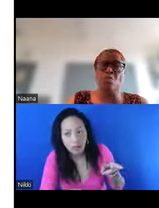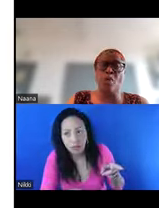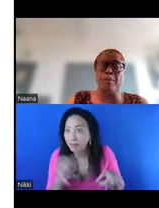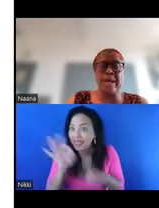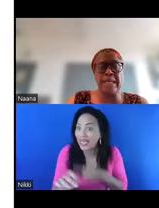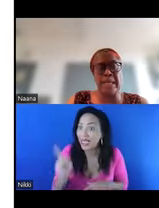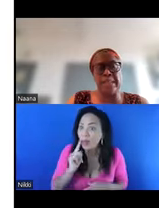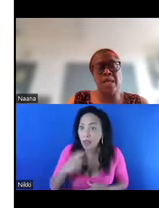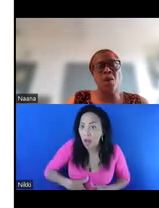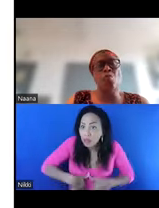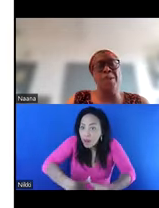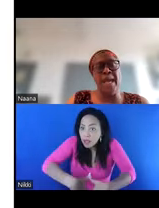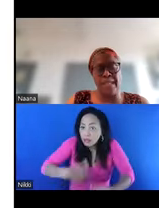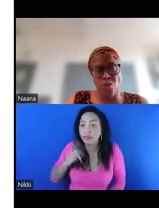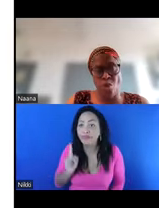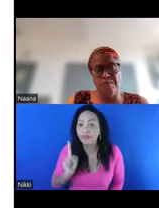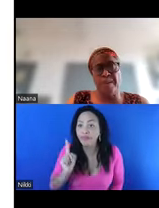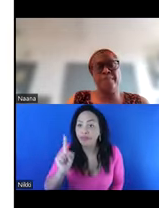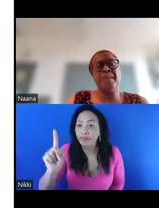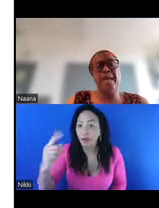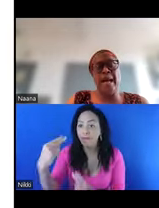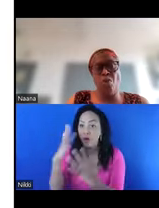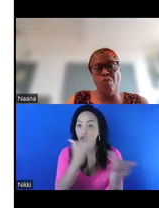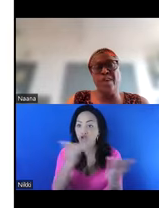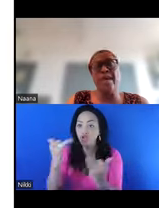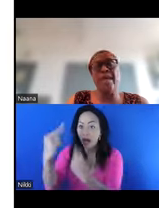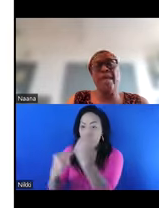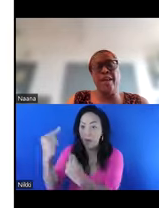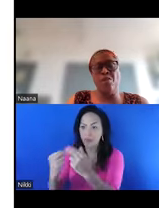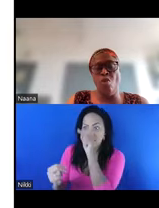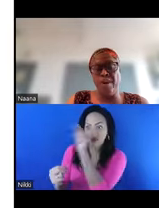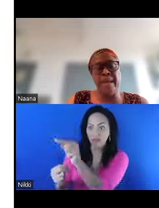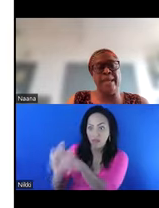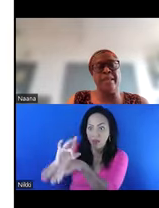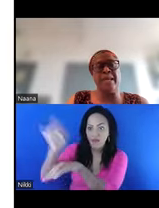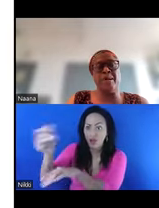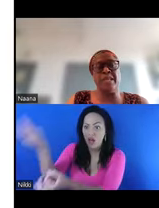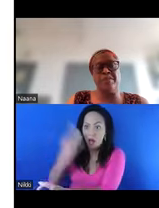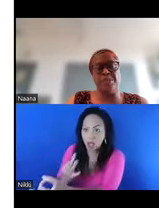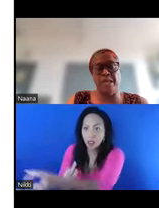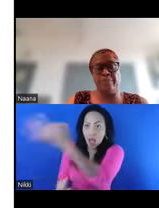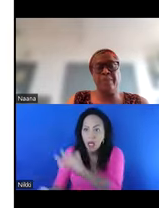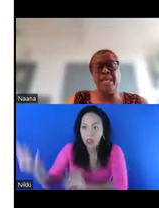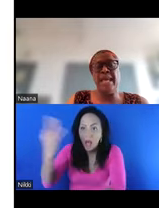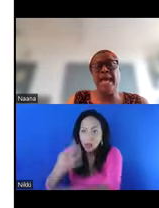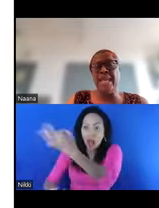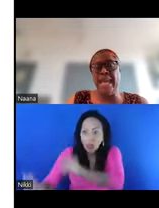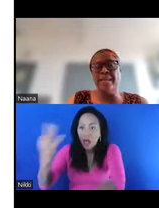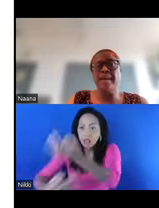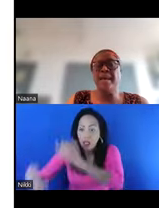who are pregnant, will be asked over and over and over again about FGM.